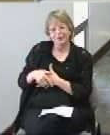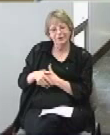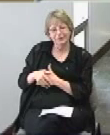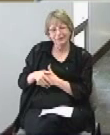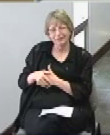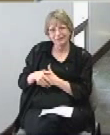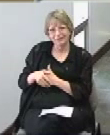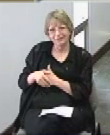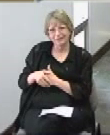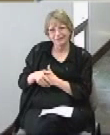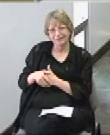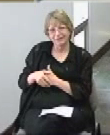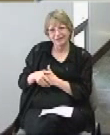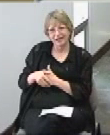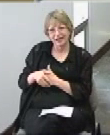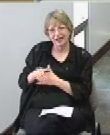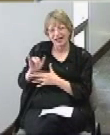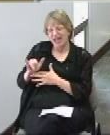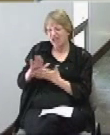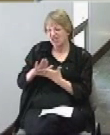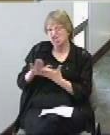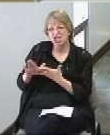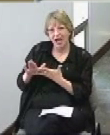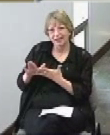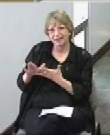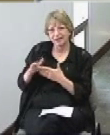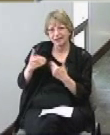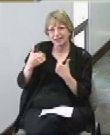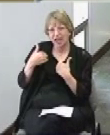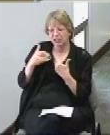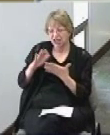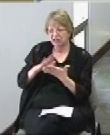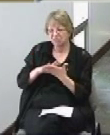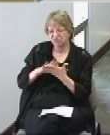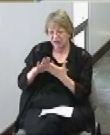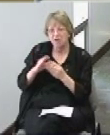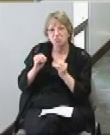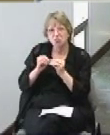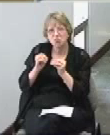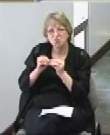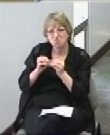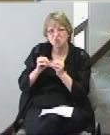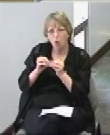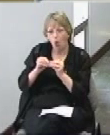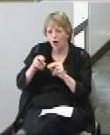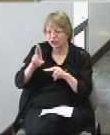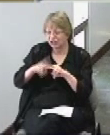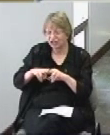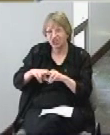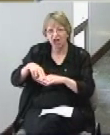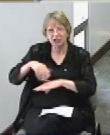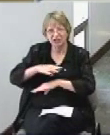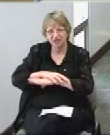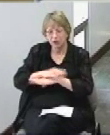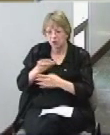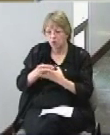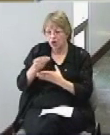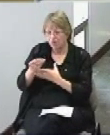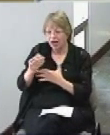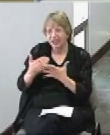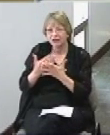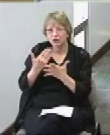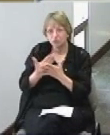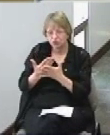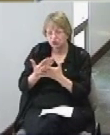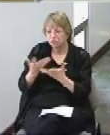nicer area it has nicer furniture we're going to be buying some brand new furniture from